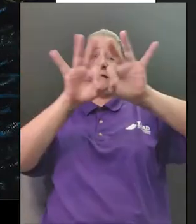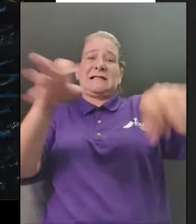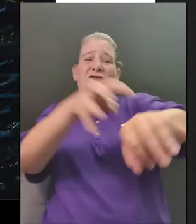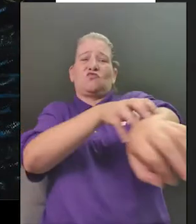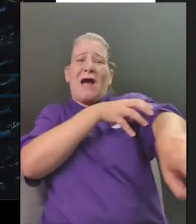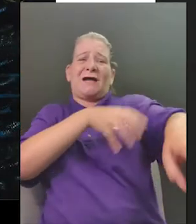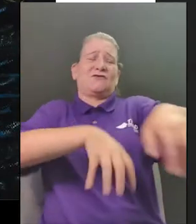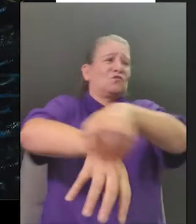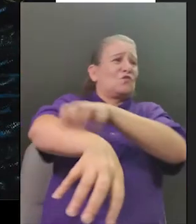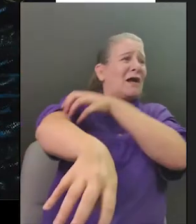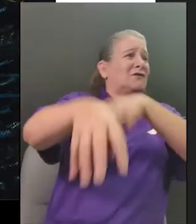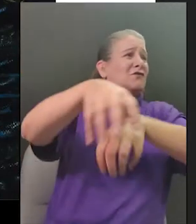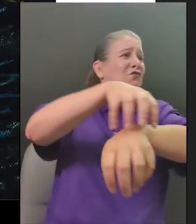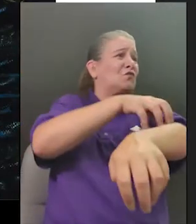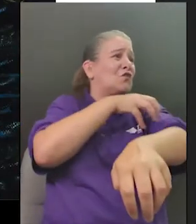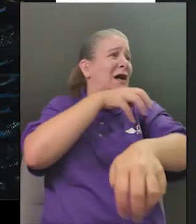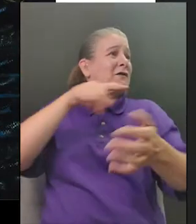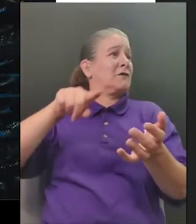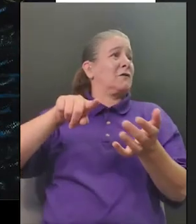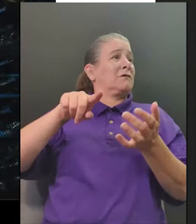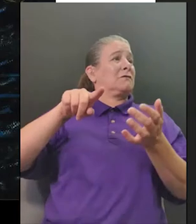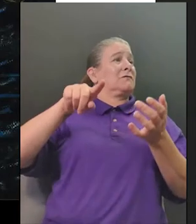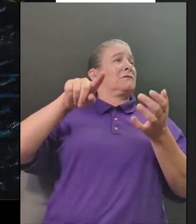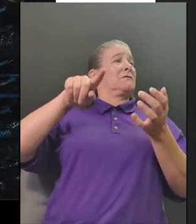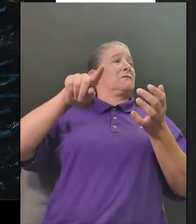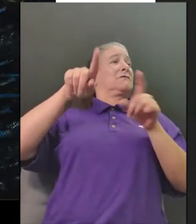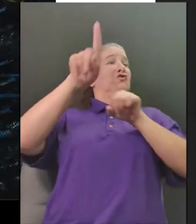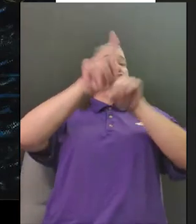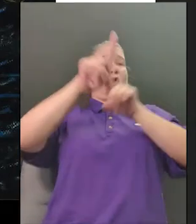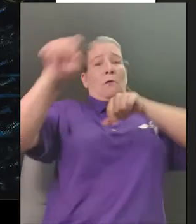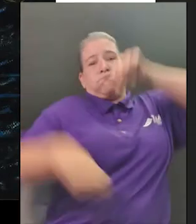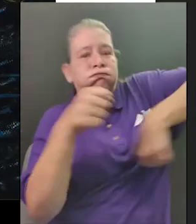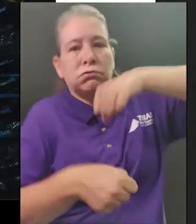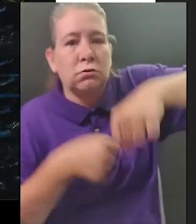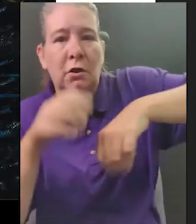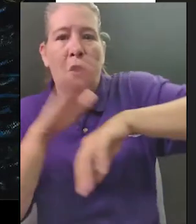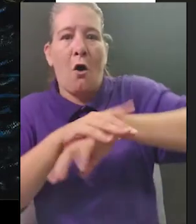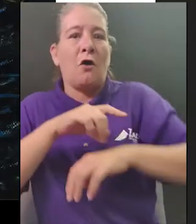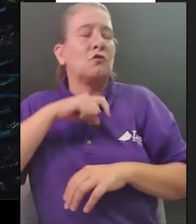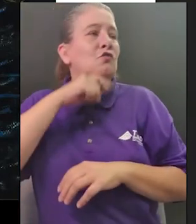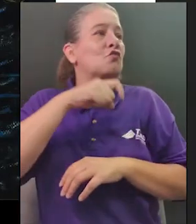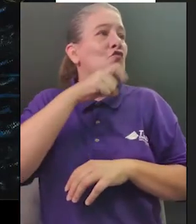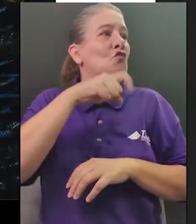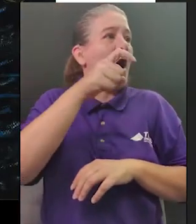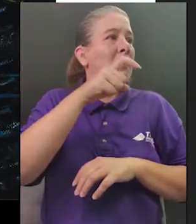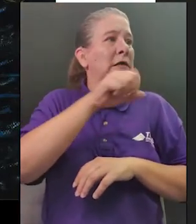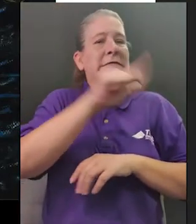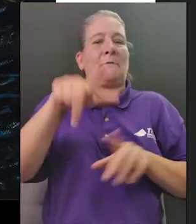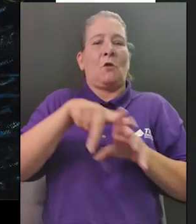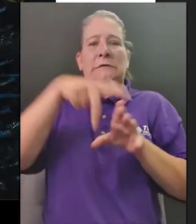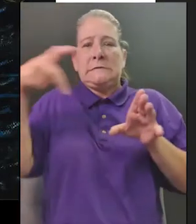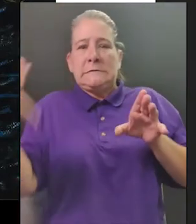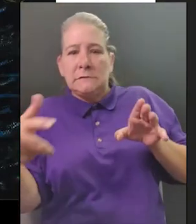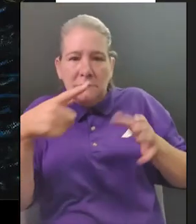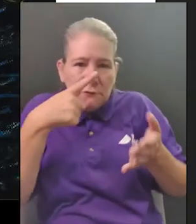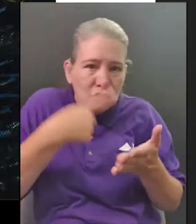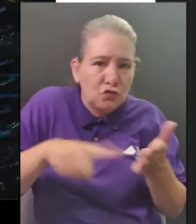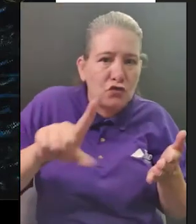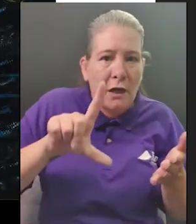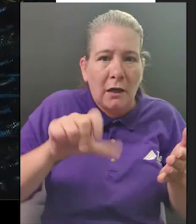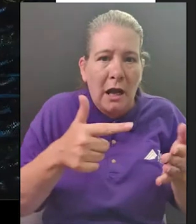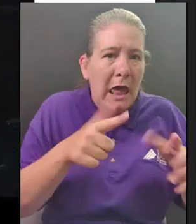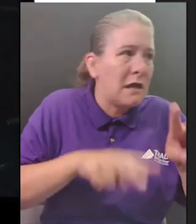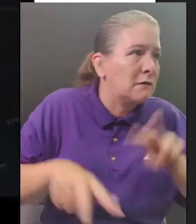slid from the saddle to check his leg it seemed like forever before they began to travel down the slope